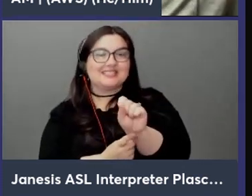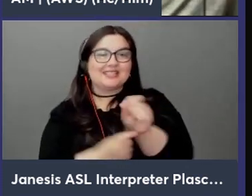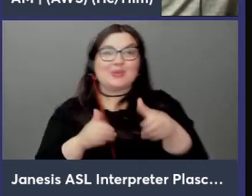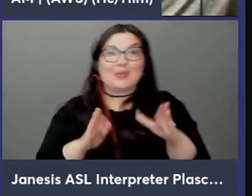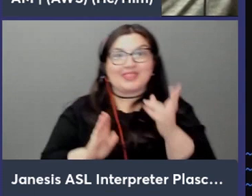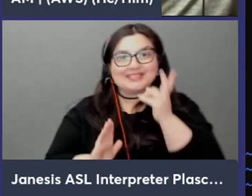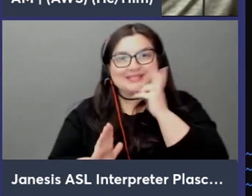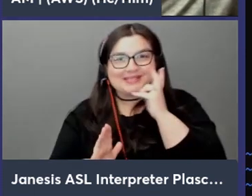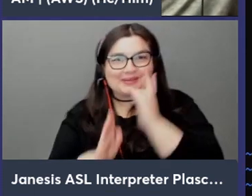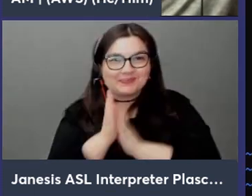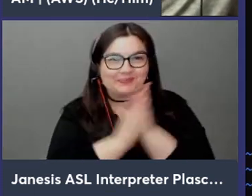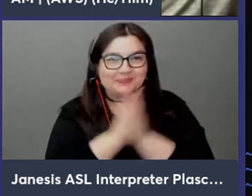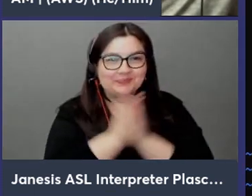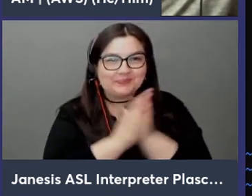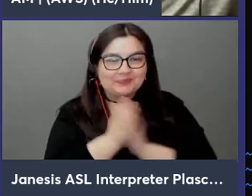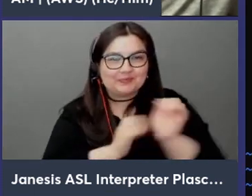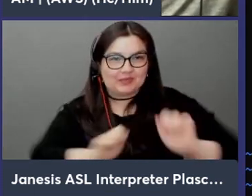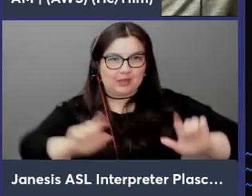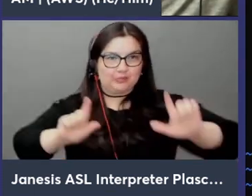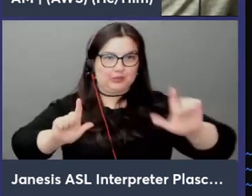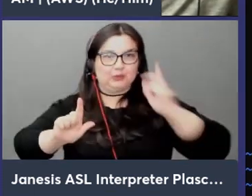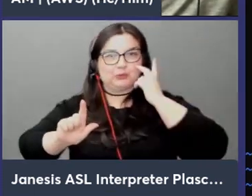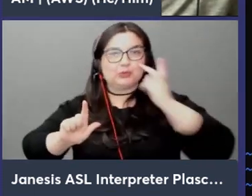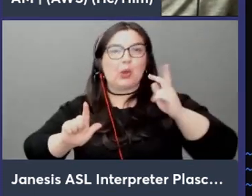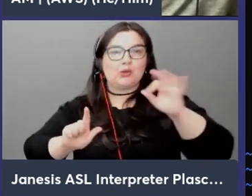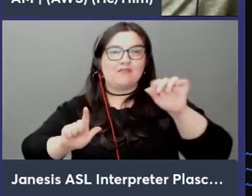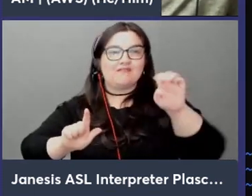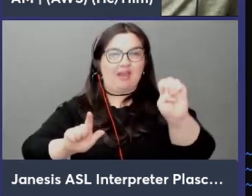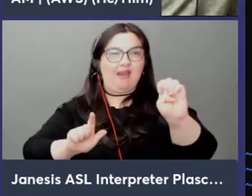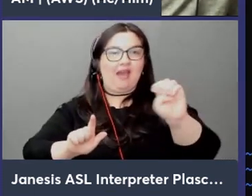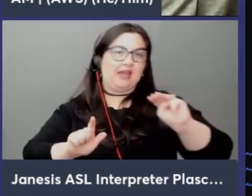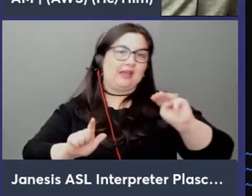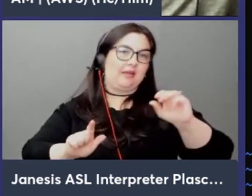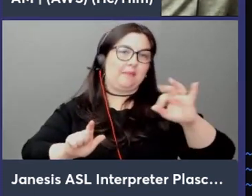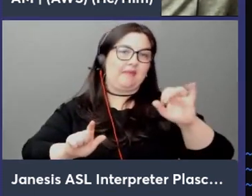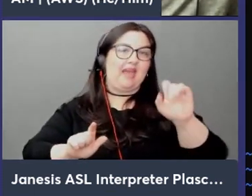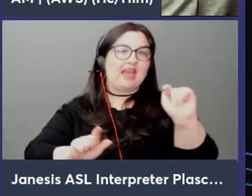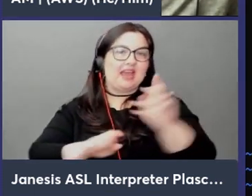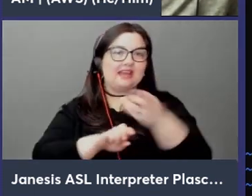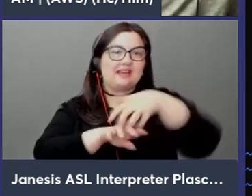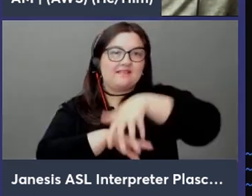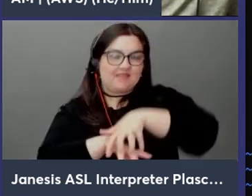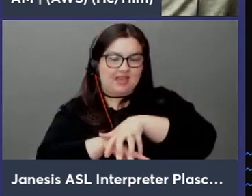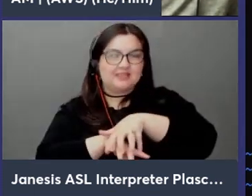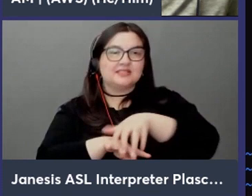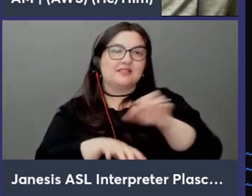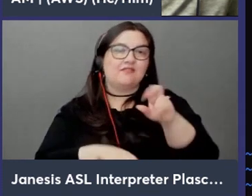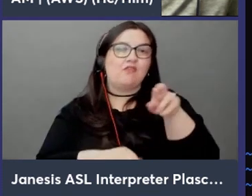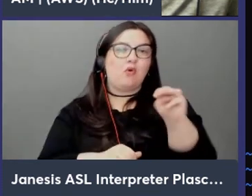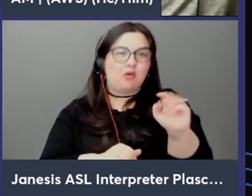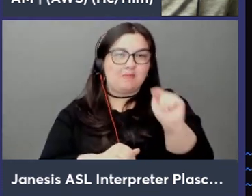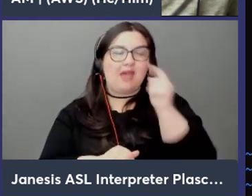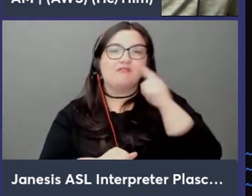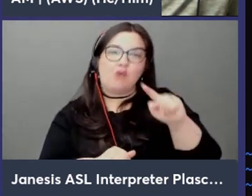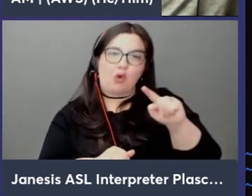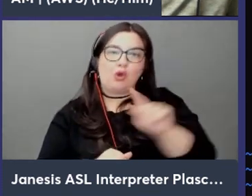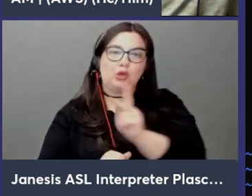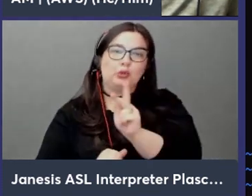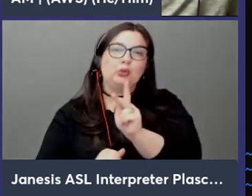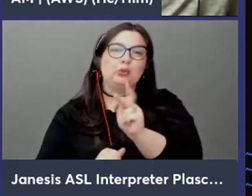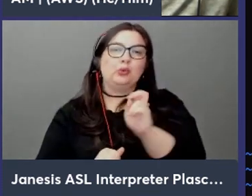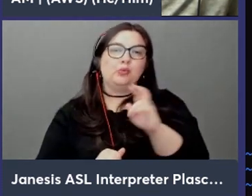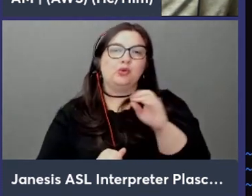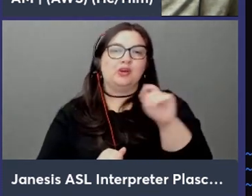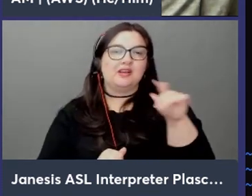let me show you the manifest file um you know this is a standard manifest file format for kubernetes uh as you can see here